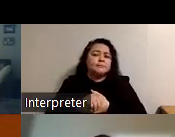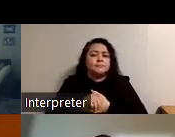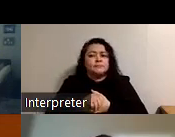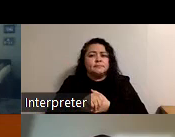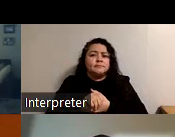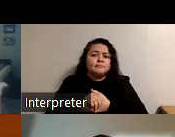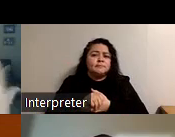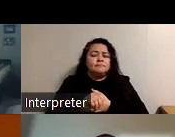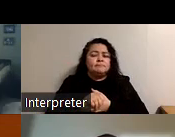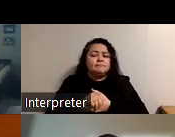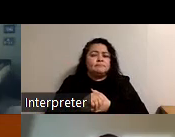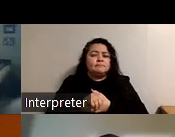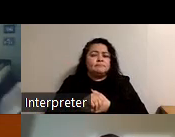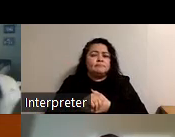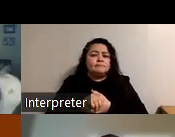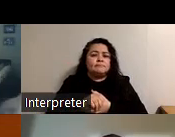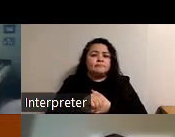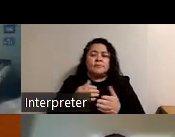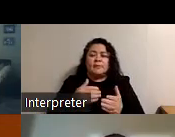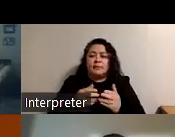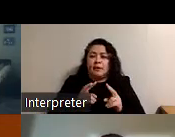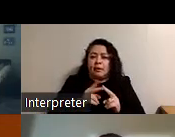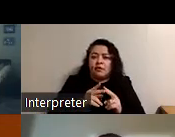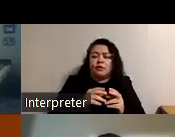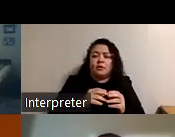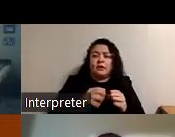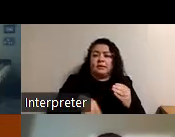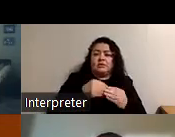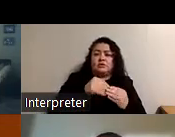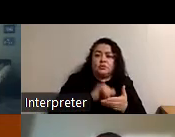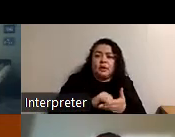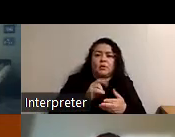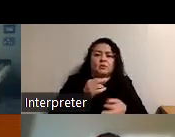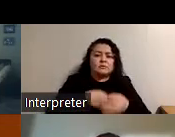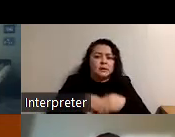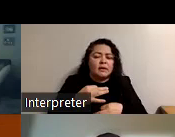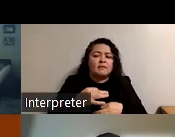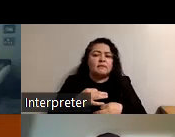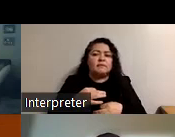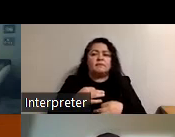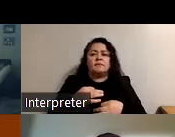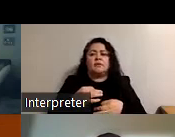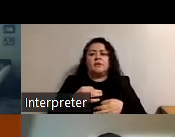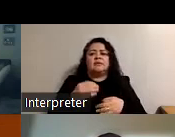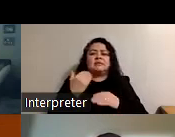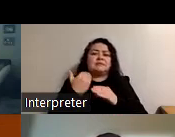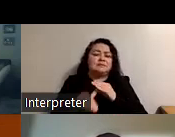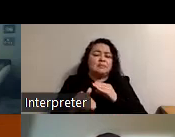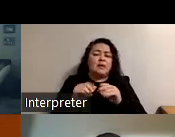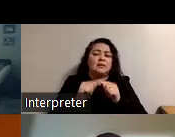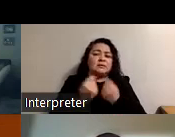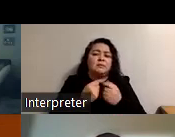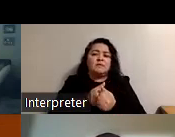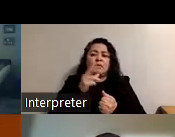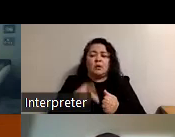either in addition to that or instead of if that's not how it works out i think sending an email to the team following up